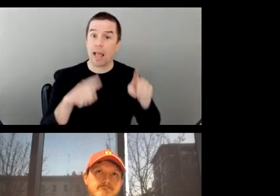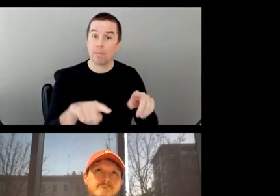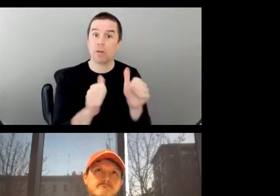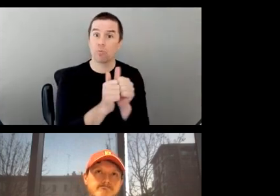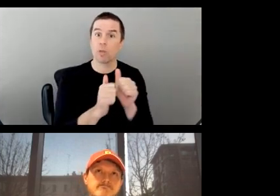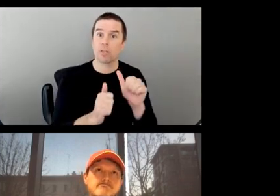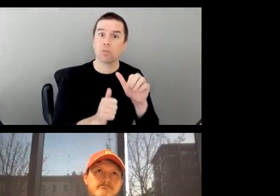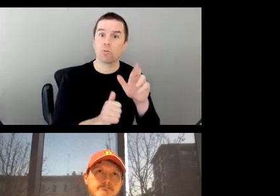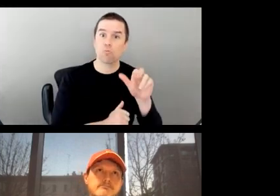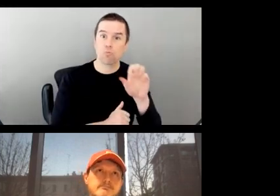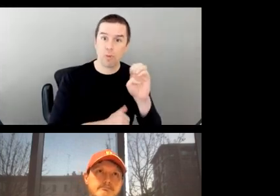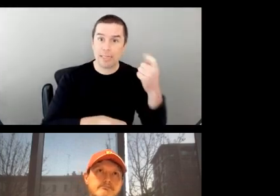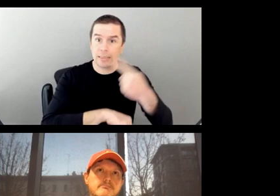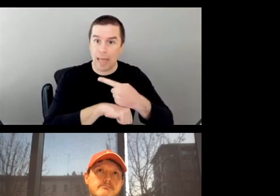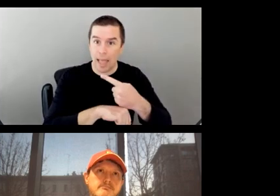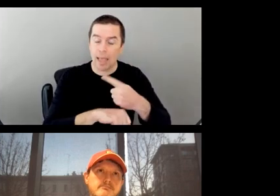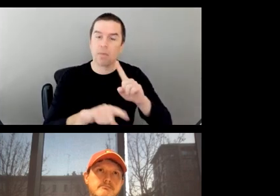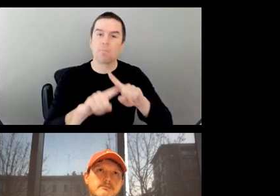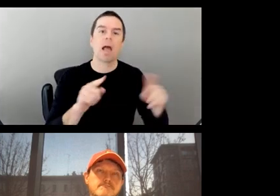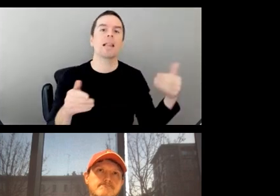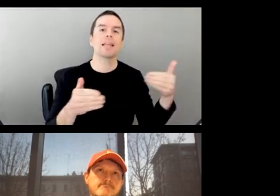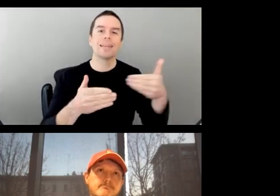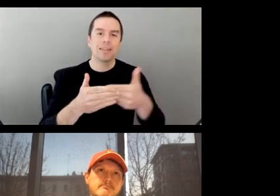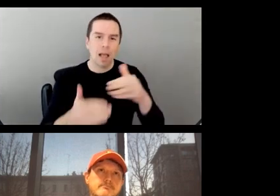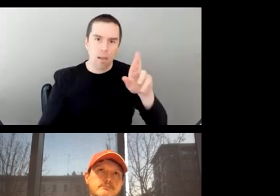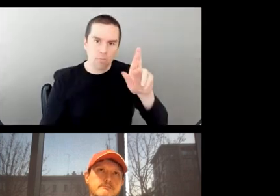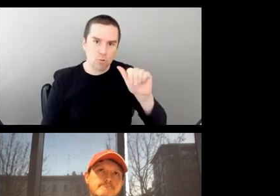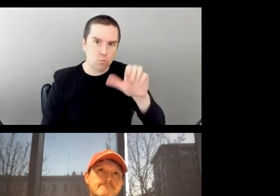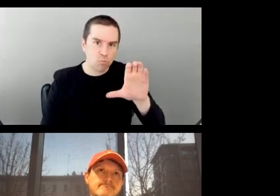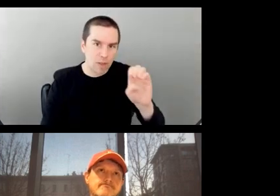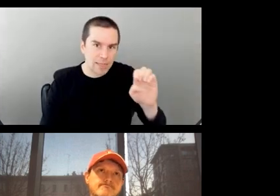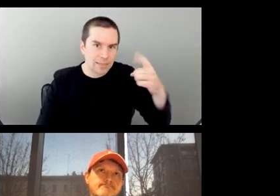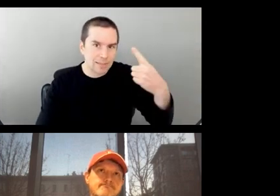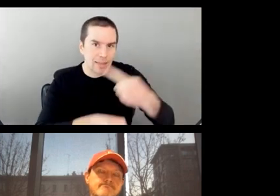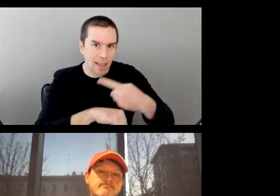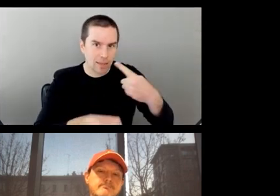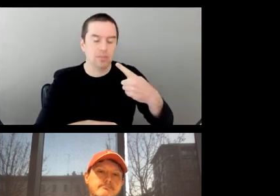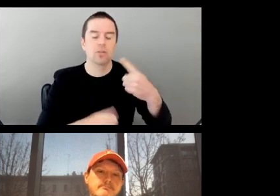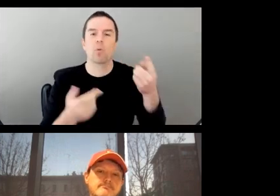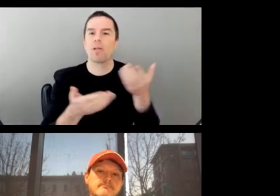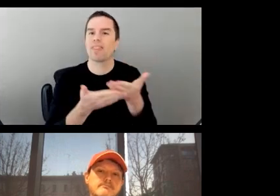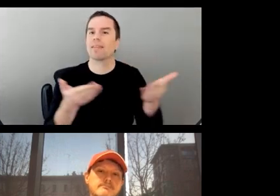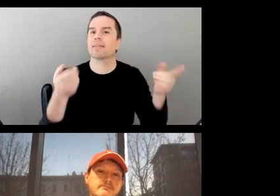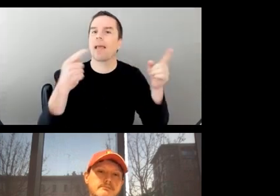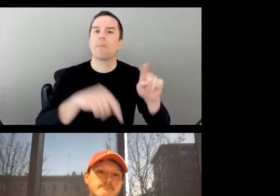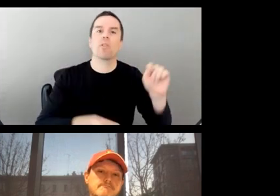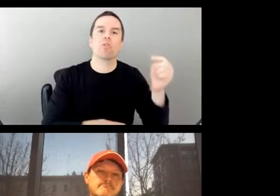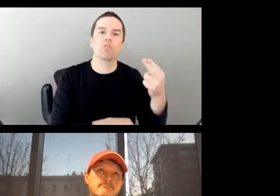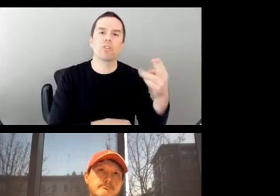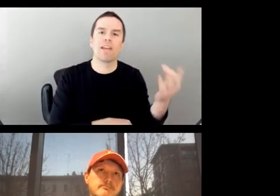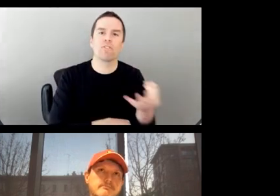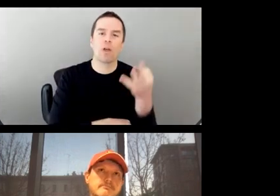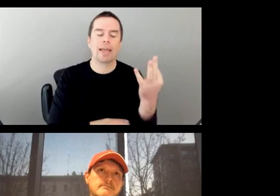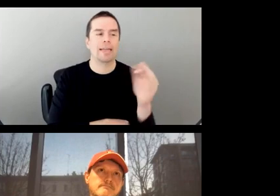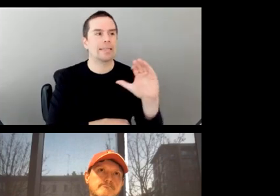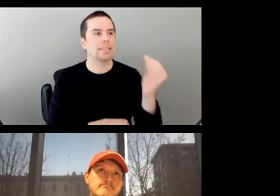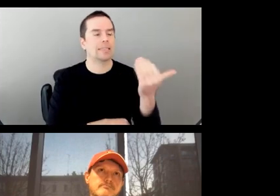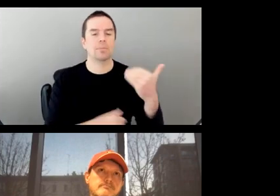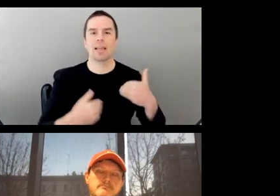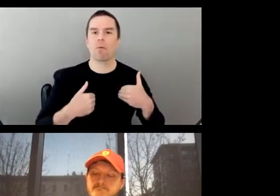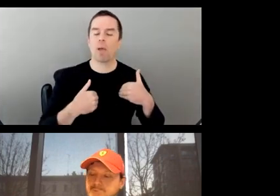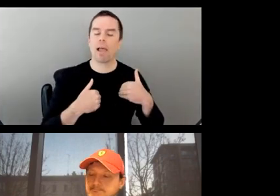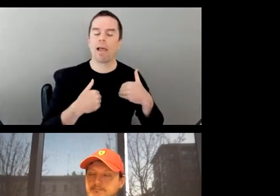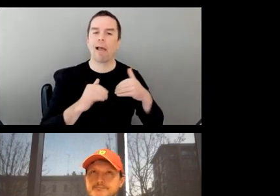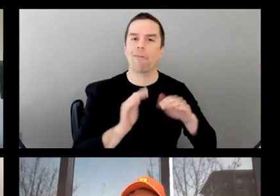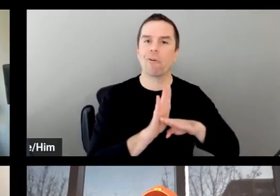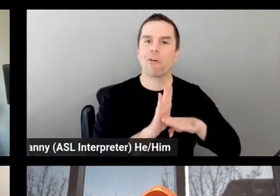There's a lot that happens on a Thursday, Friday. There's this almost build-up that happens, you know, as the drivers arrive to the